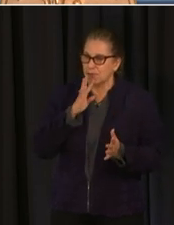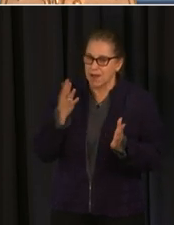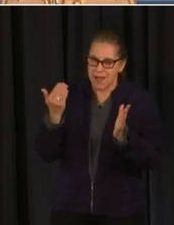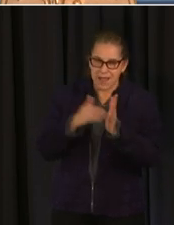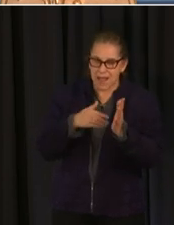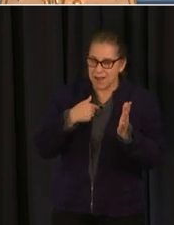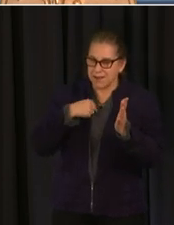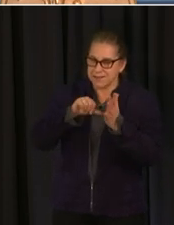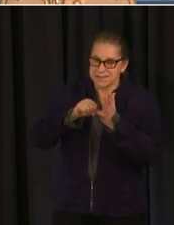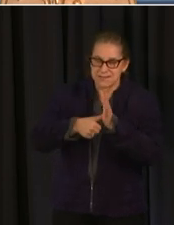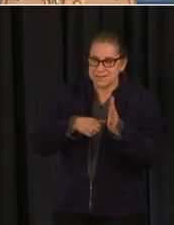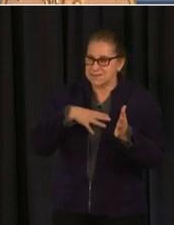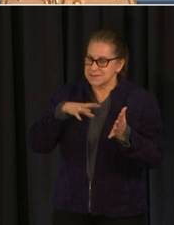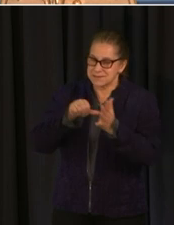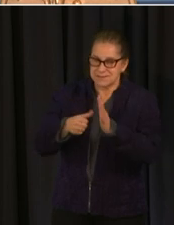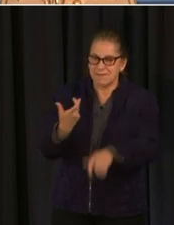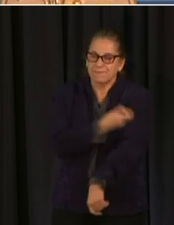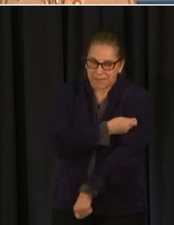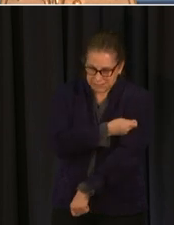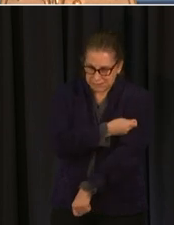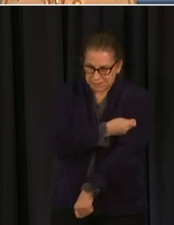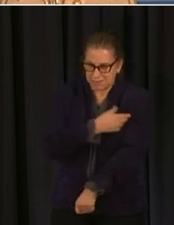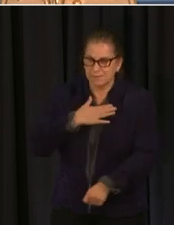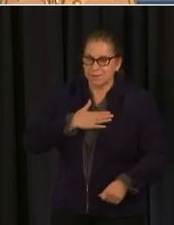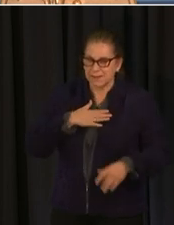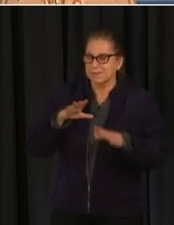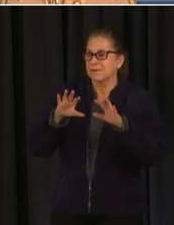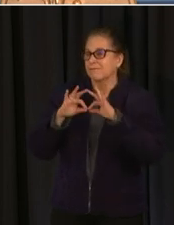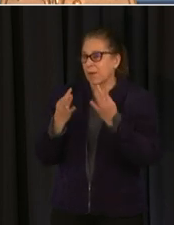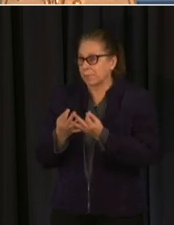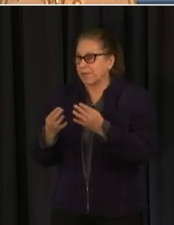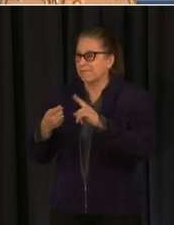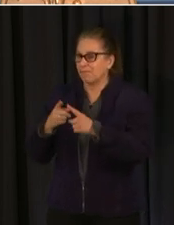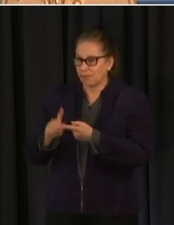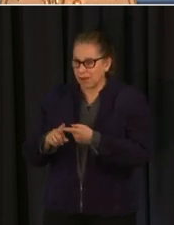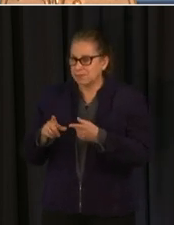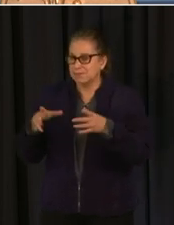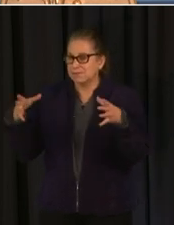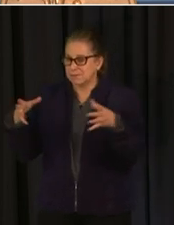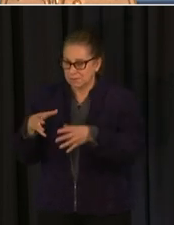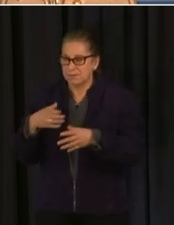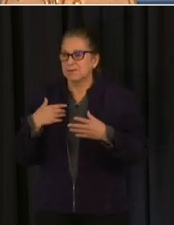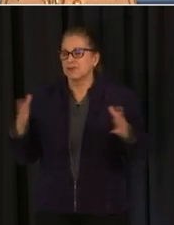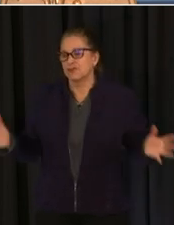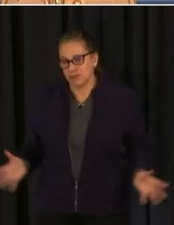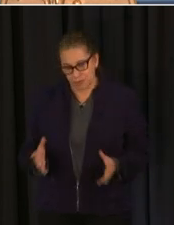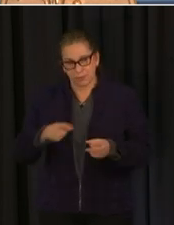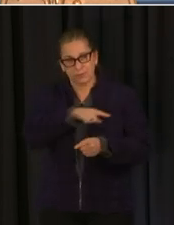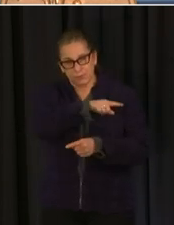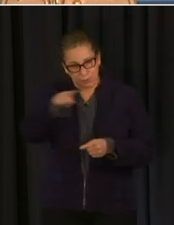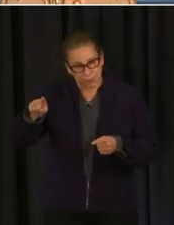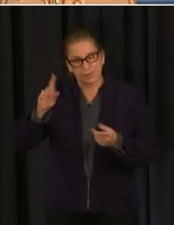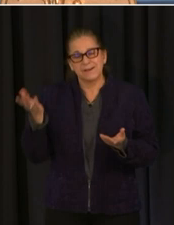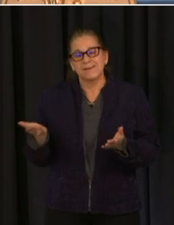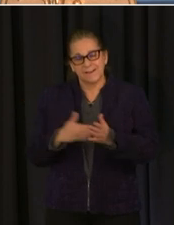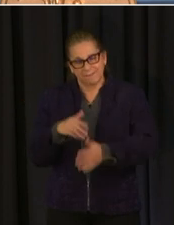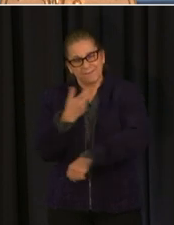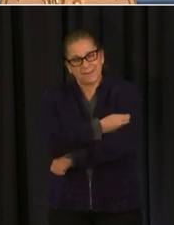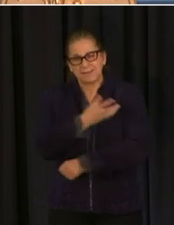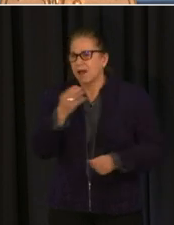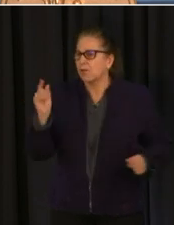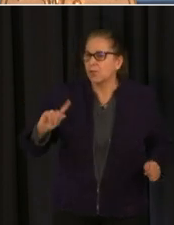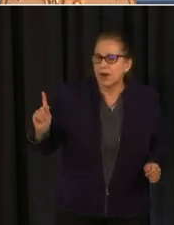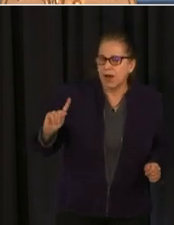of friends and family who aren't vaccinated you need to encourage them to get vaccinated show them where they can go